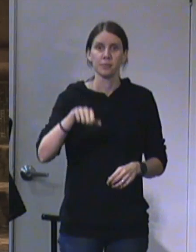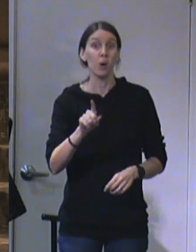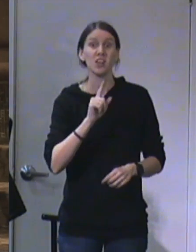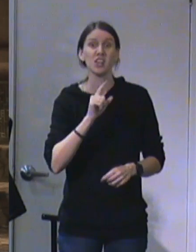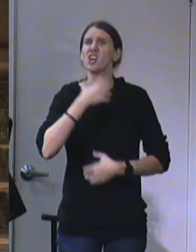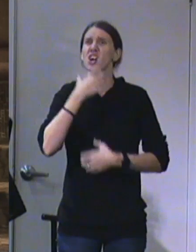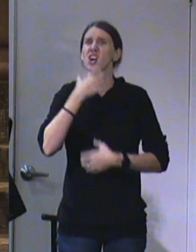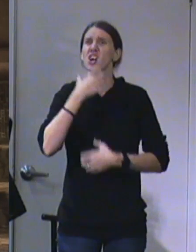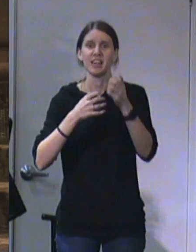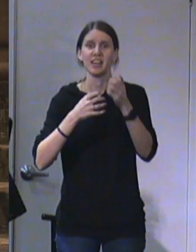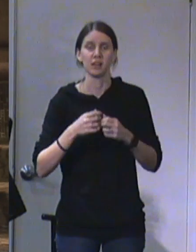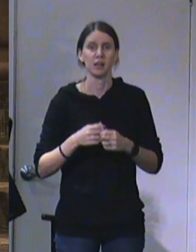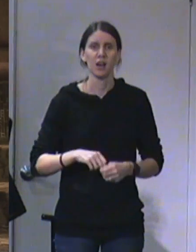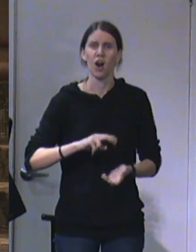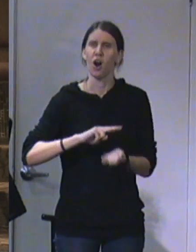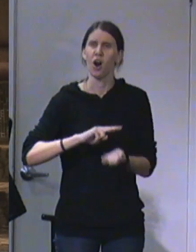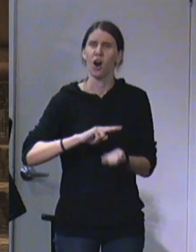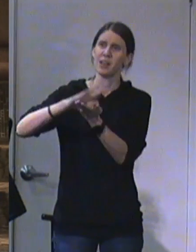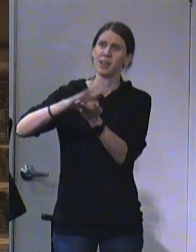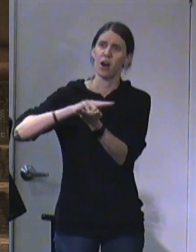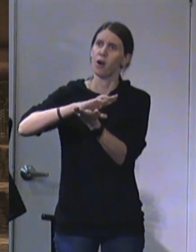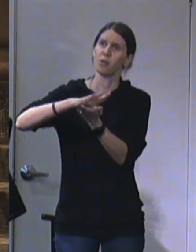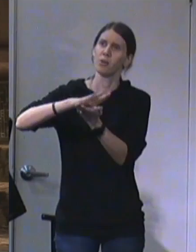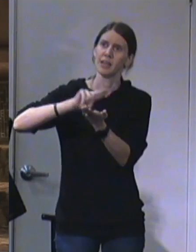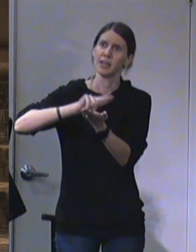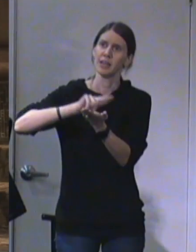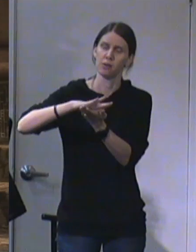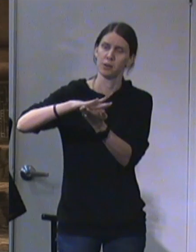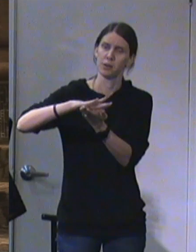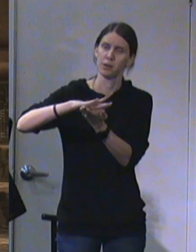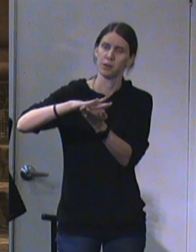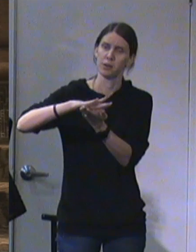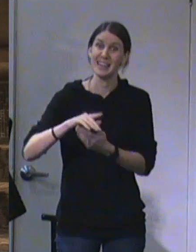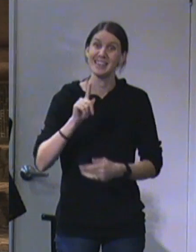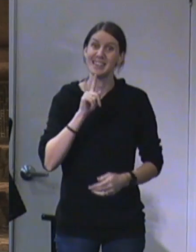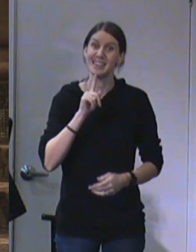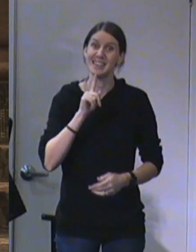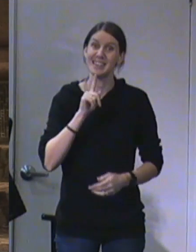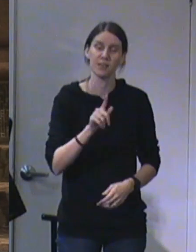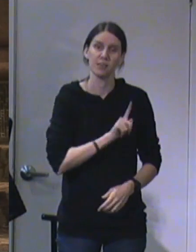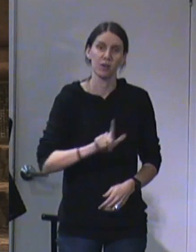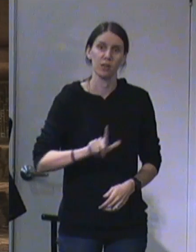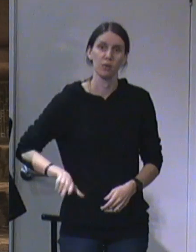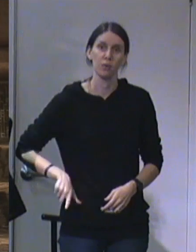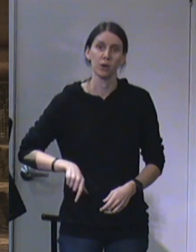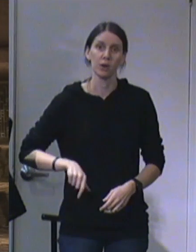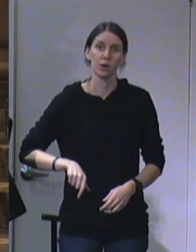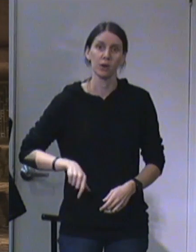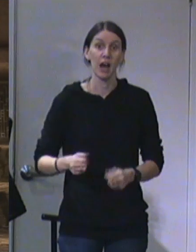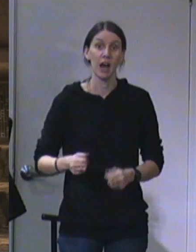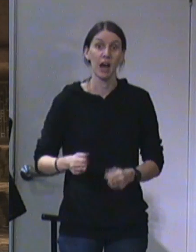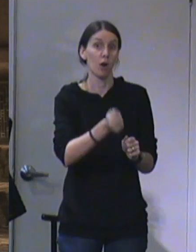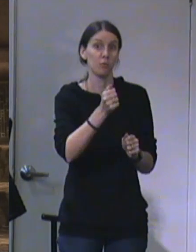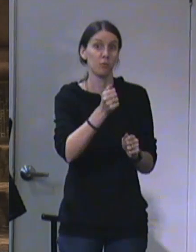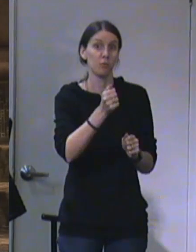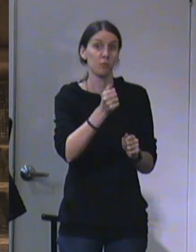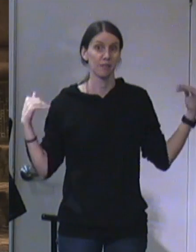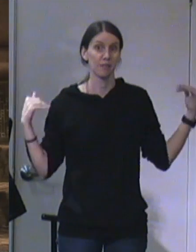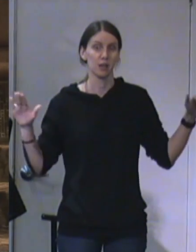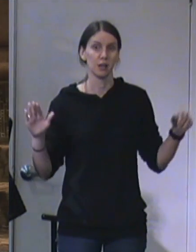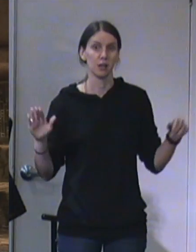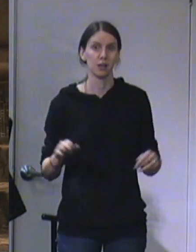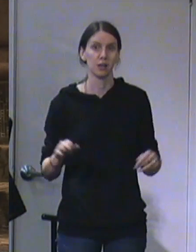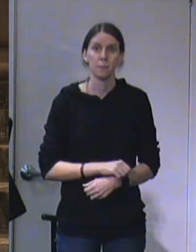cried to another and said, Holy, holy, holy is the Lord of hosts, Jehovah